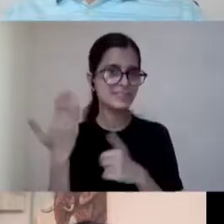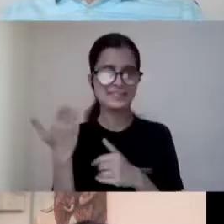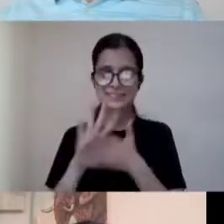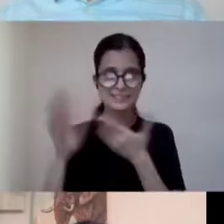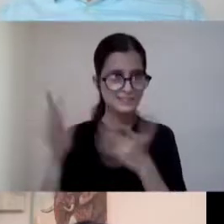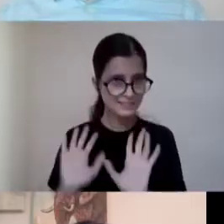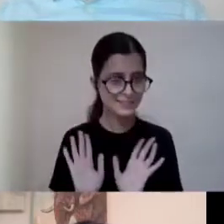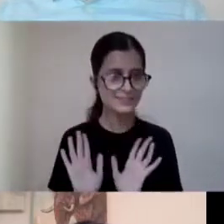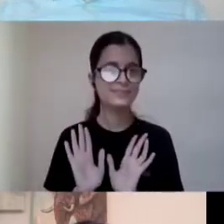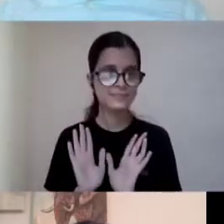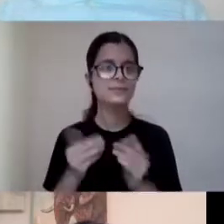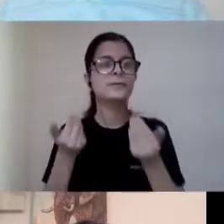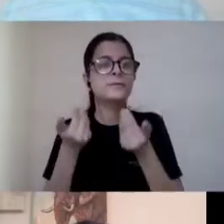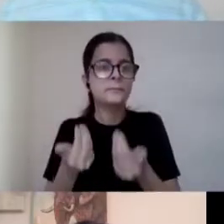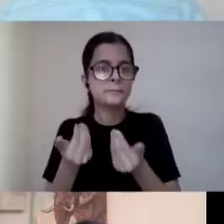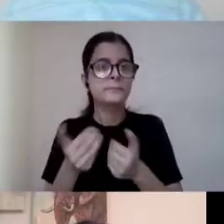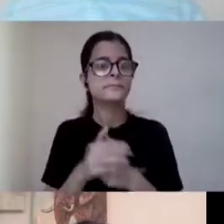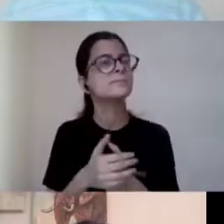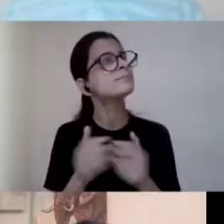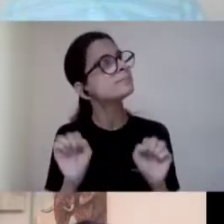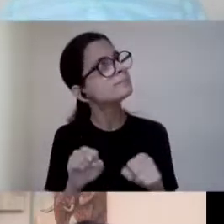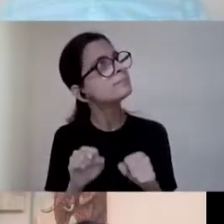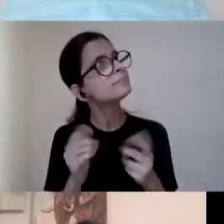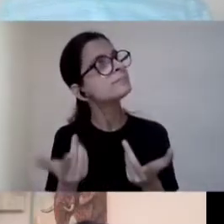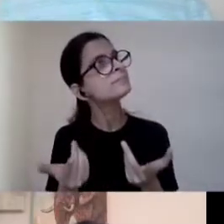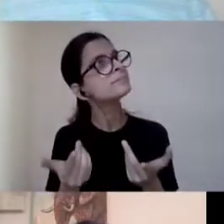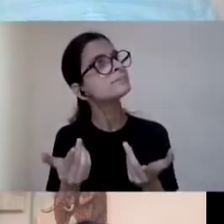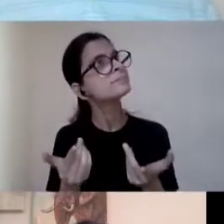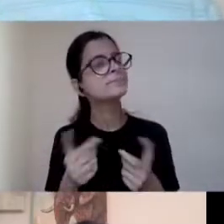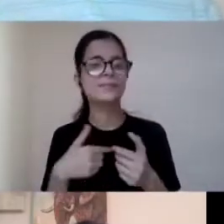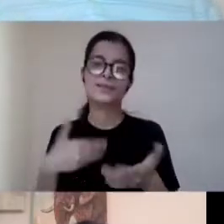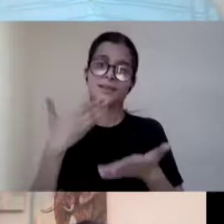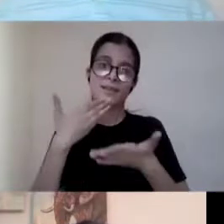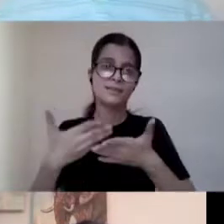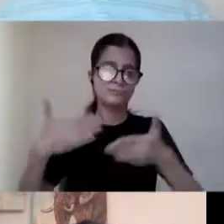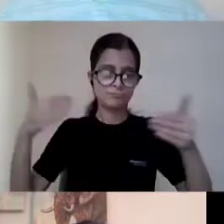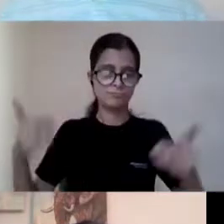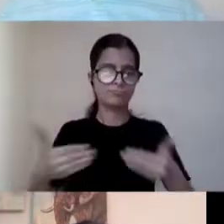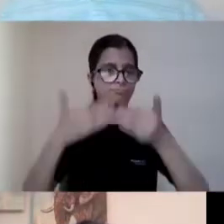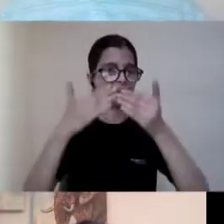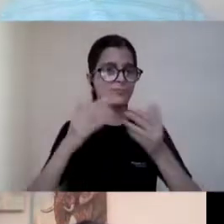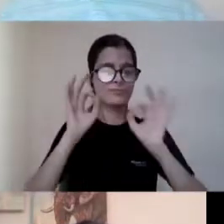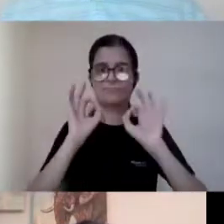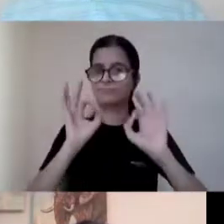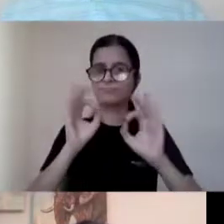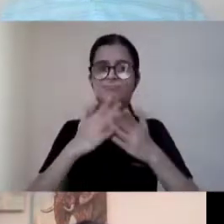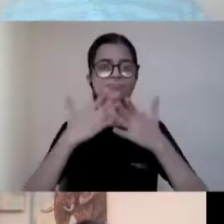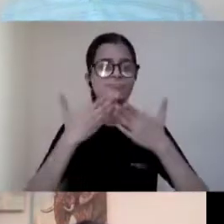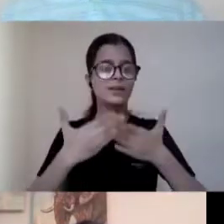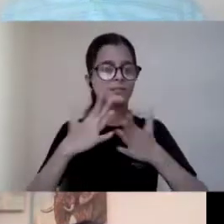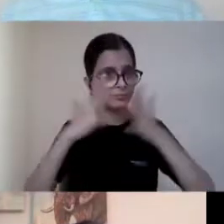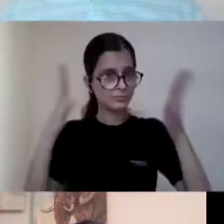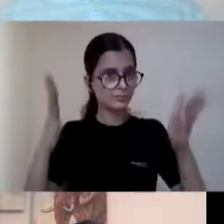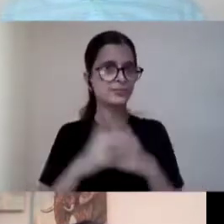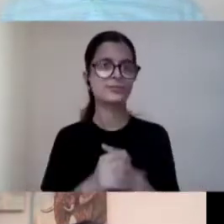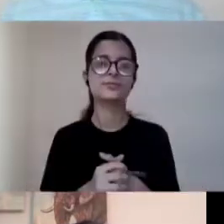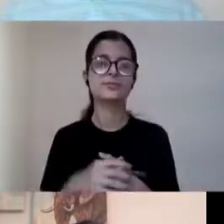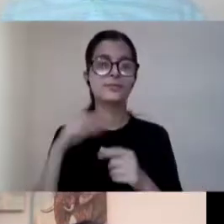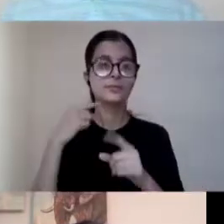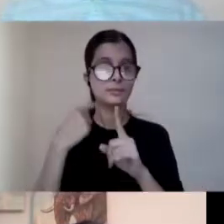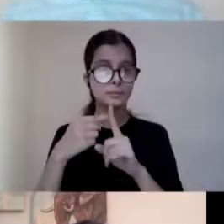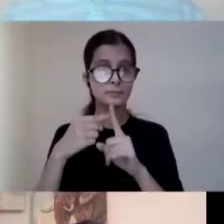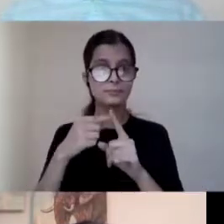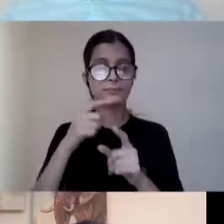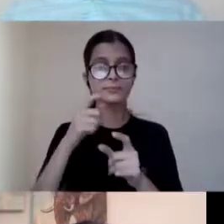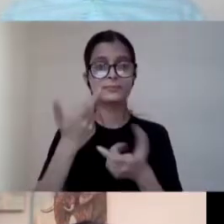yeah I think well thanks for a wonderful introduction and also setting